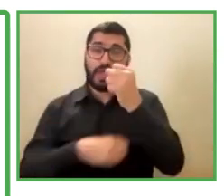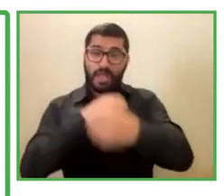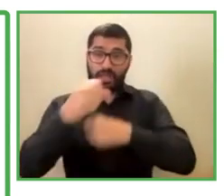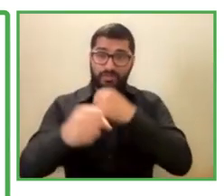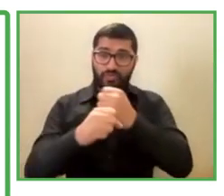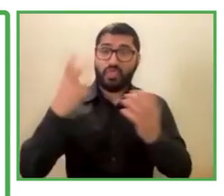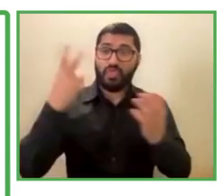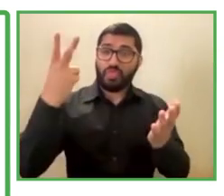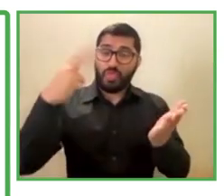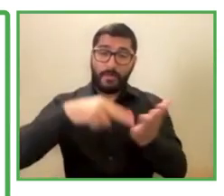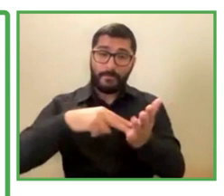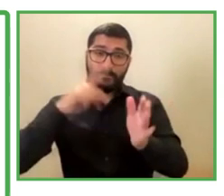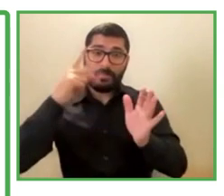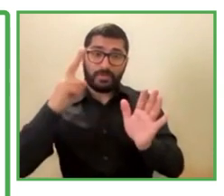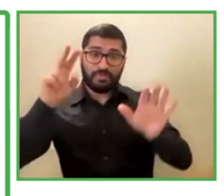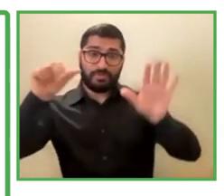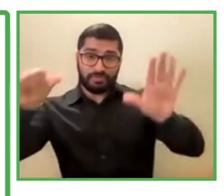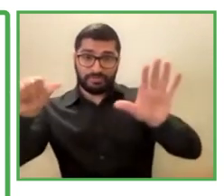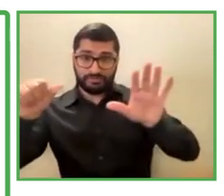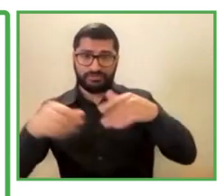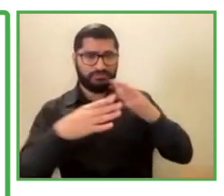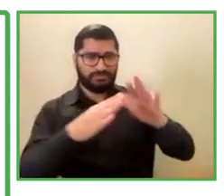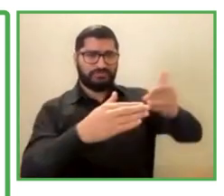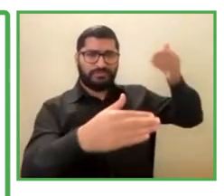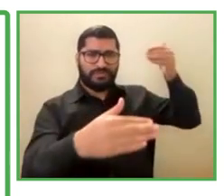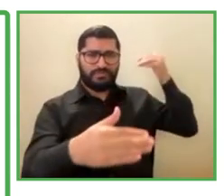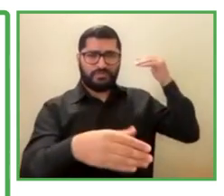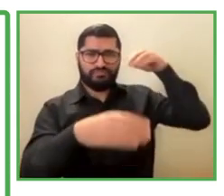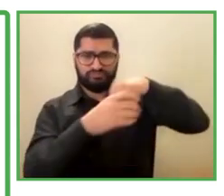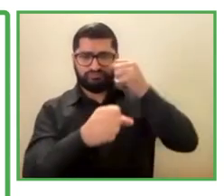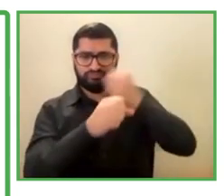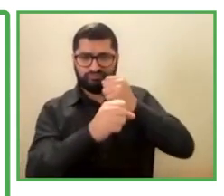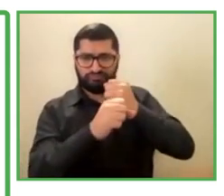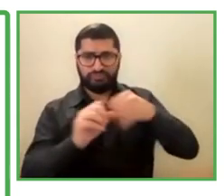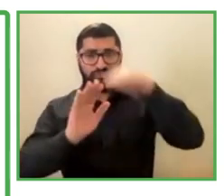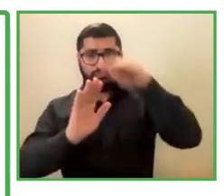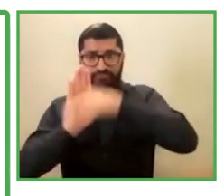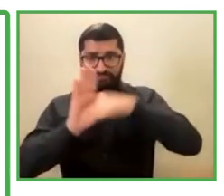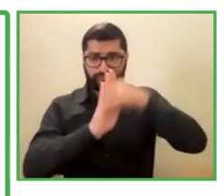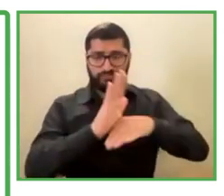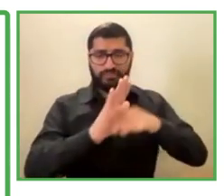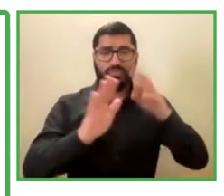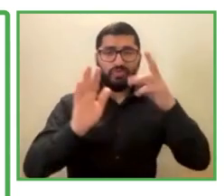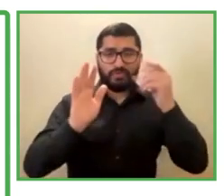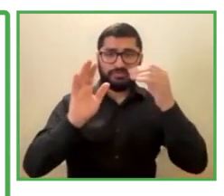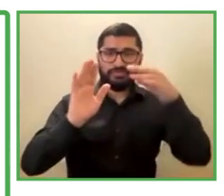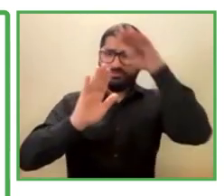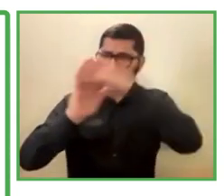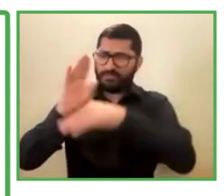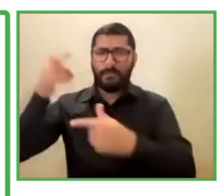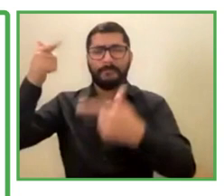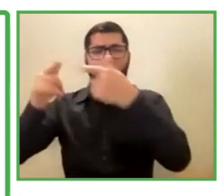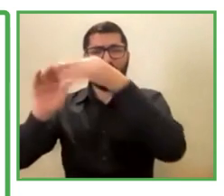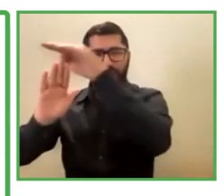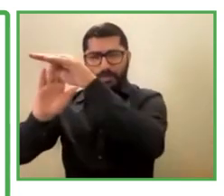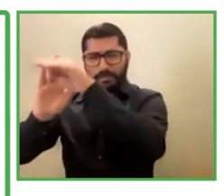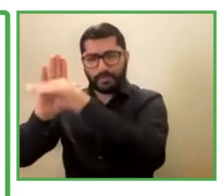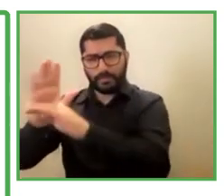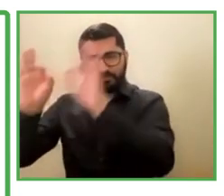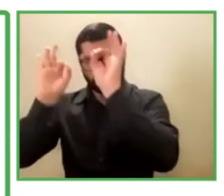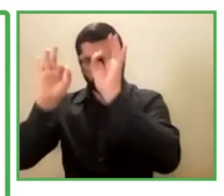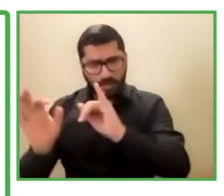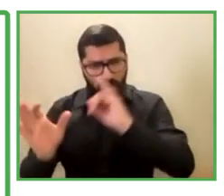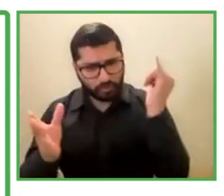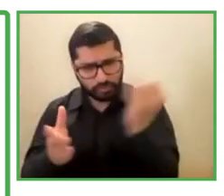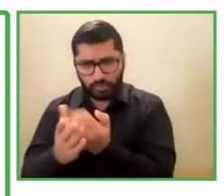with this assessment in hand, we launched our diversity and inclusion policy, and